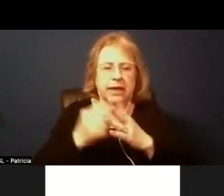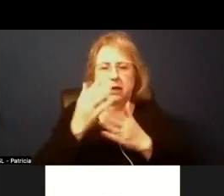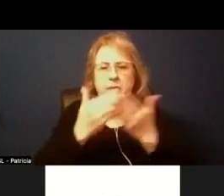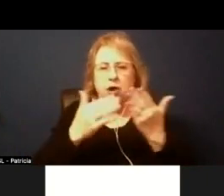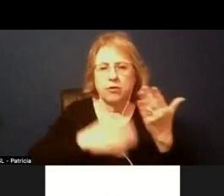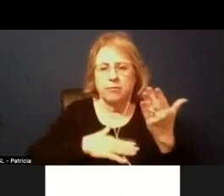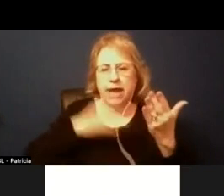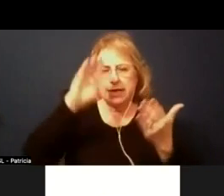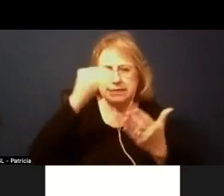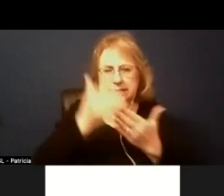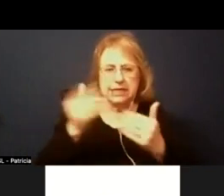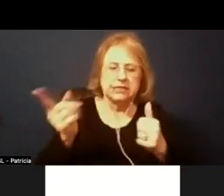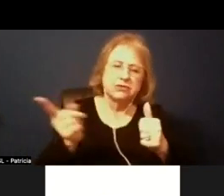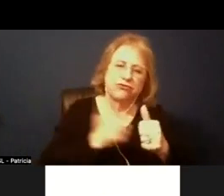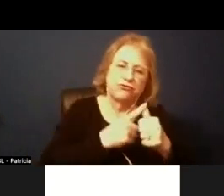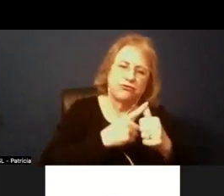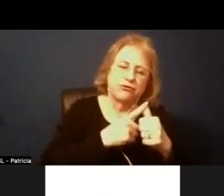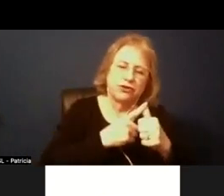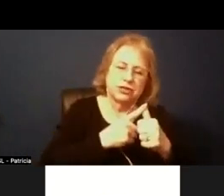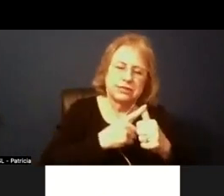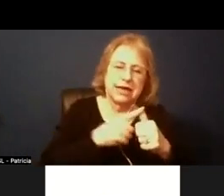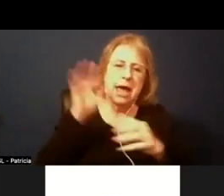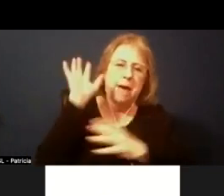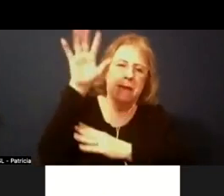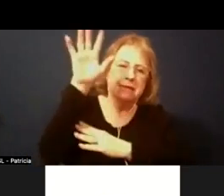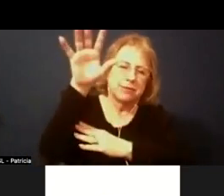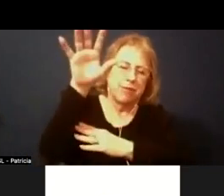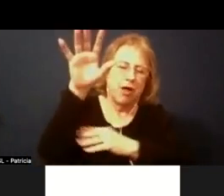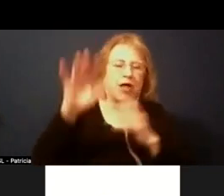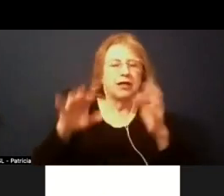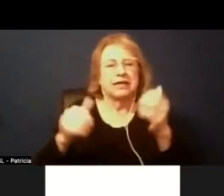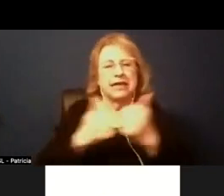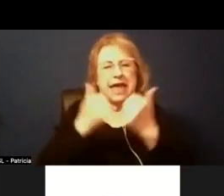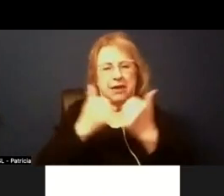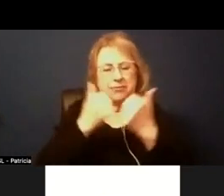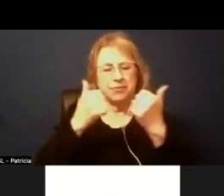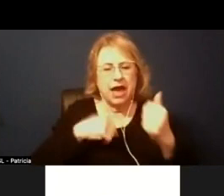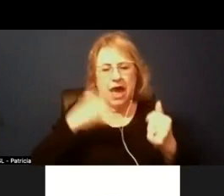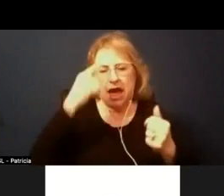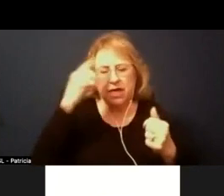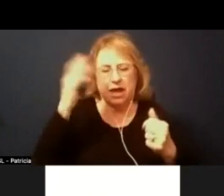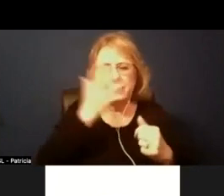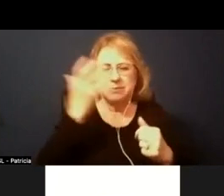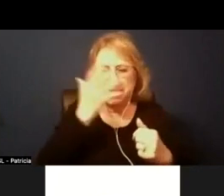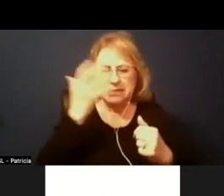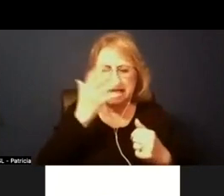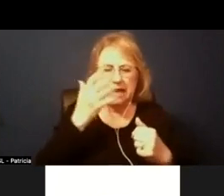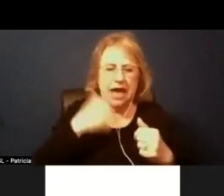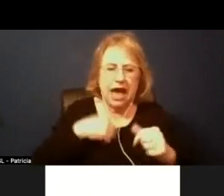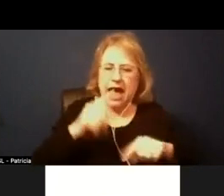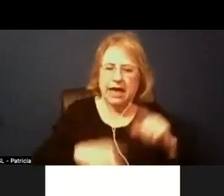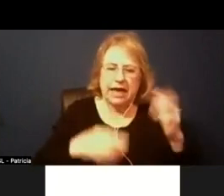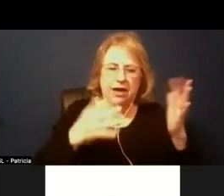basketball game at the borel gym and i just thought it was amazing and i just can't wait for um boutage to get a gym um